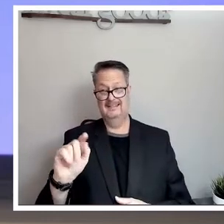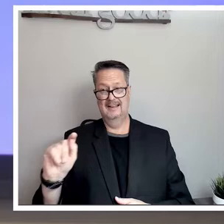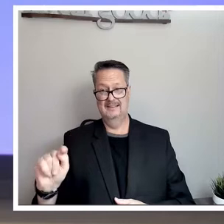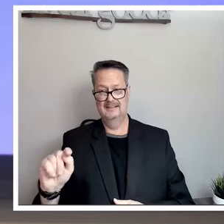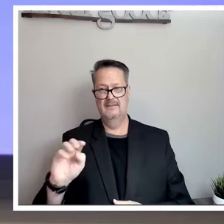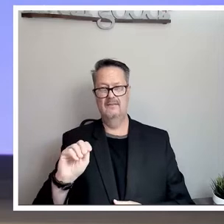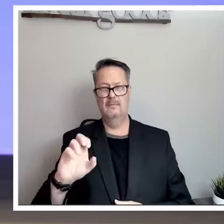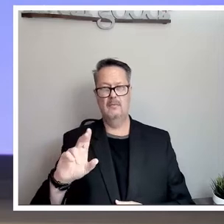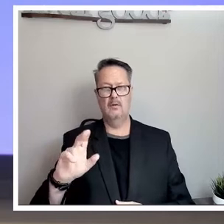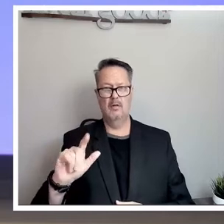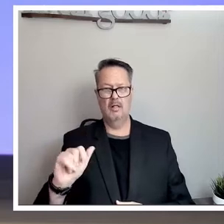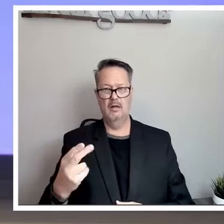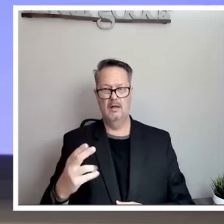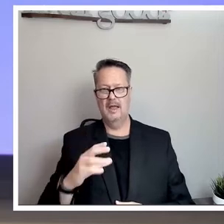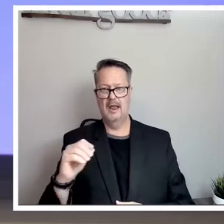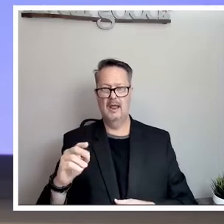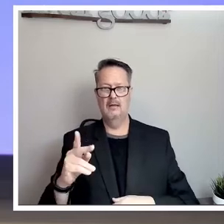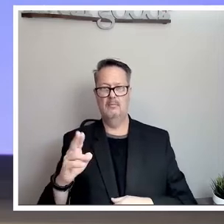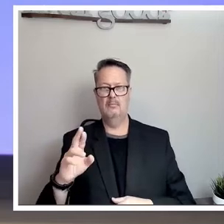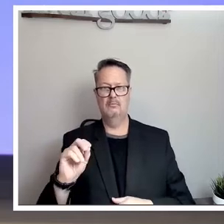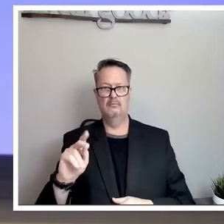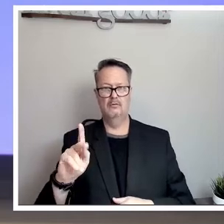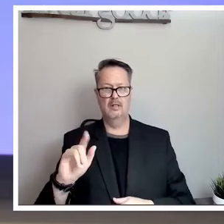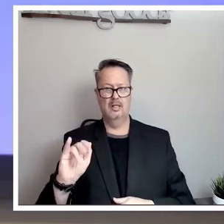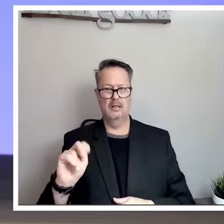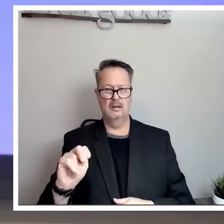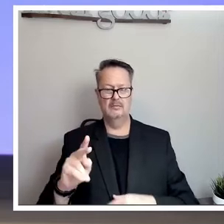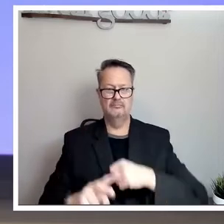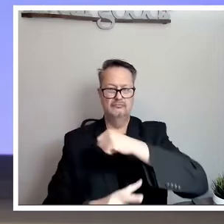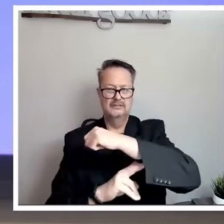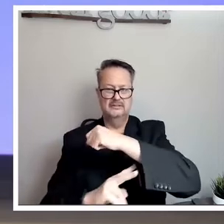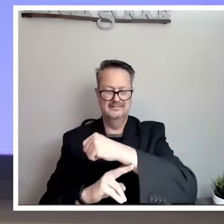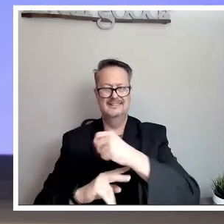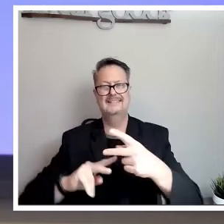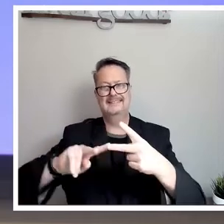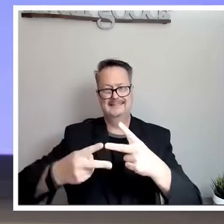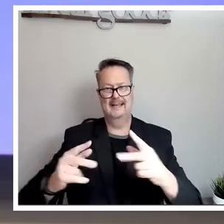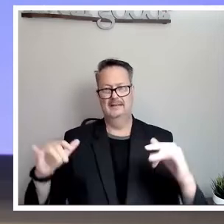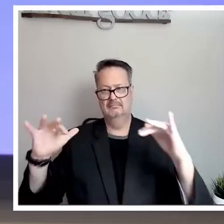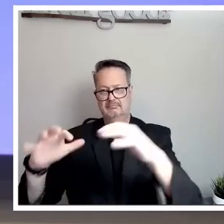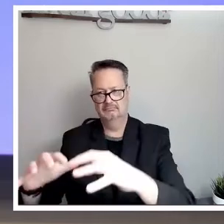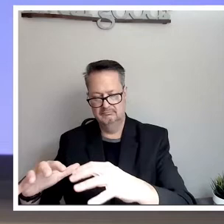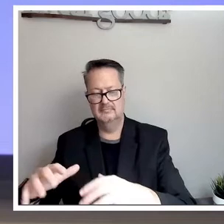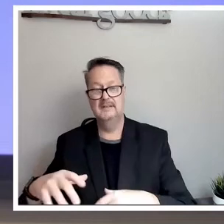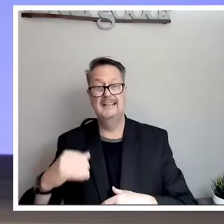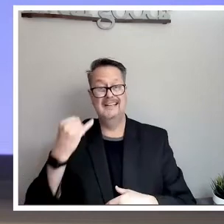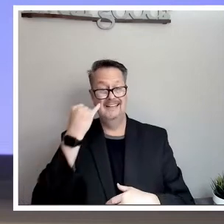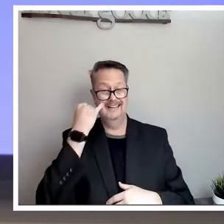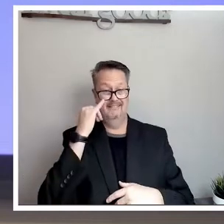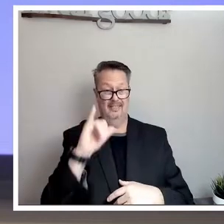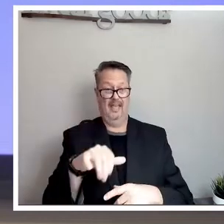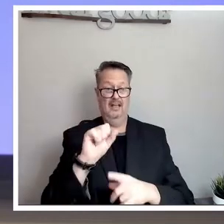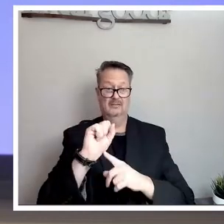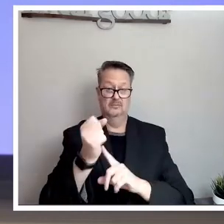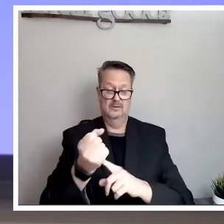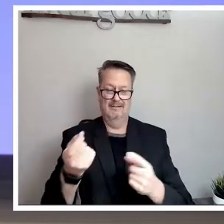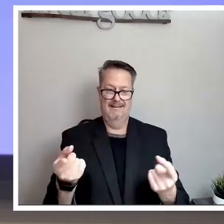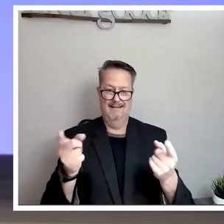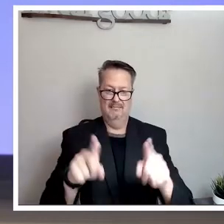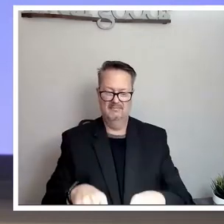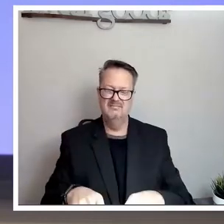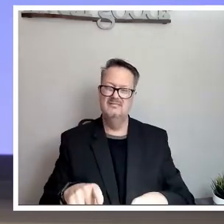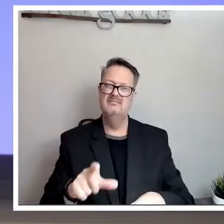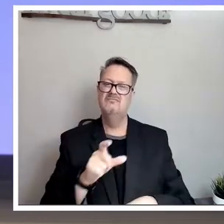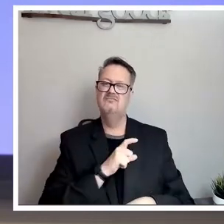Brooklyn bridges is our secondary assembly point. In the event of a situation like this, our security team will be